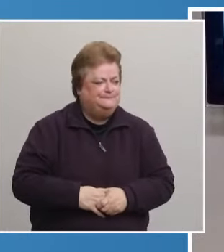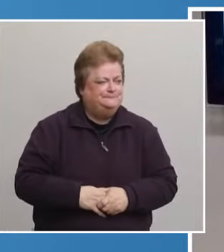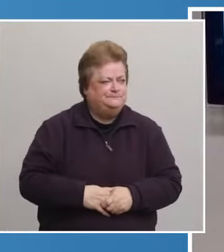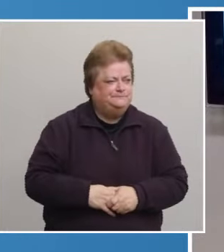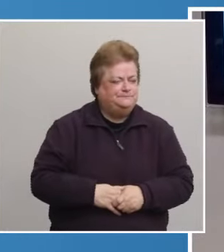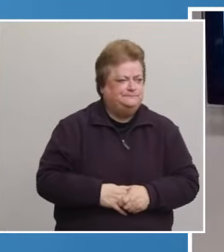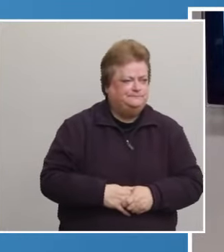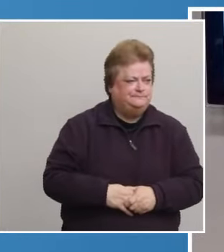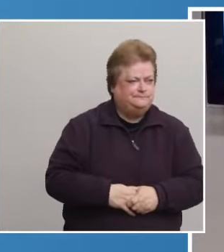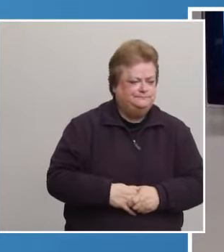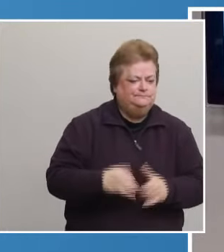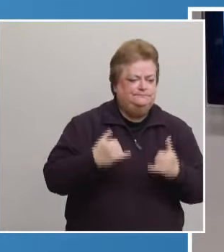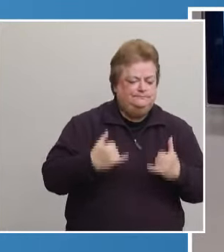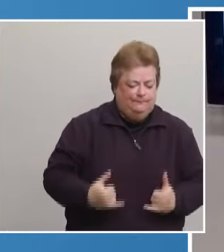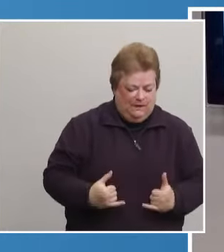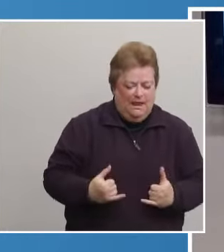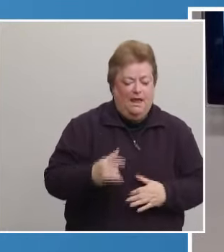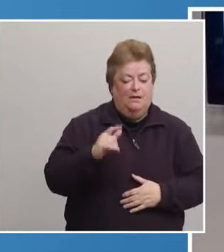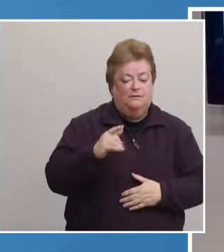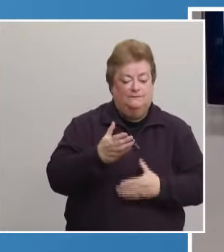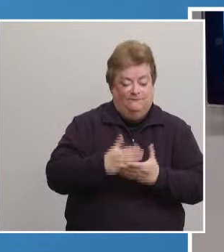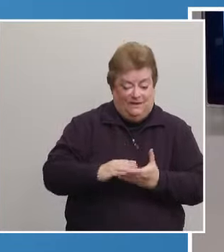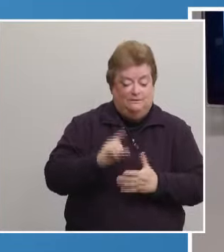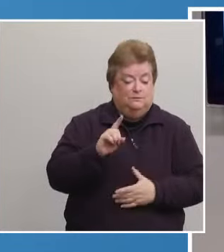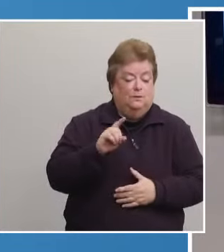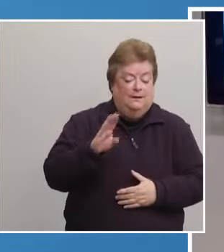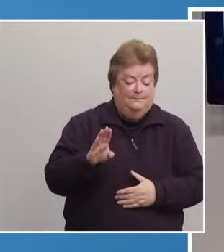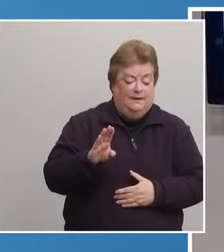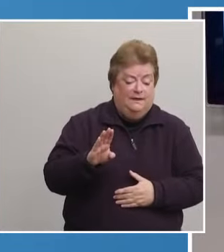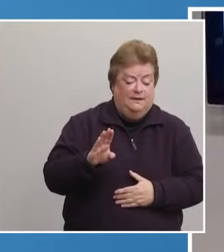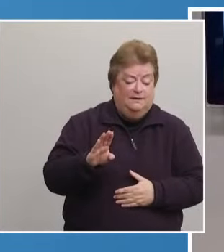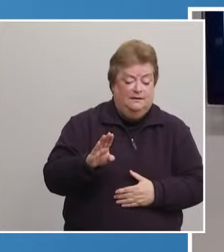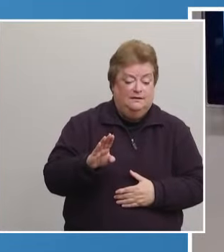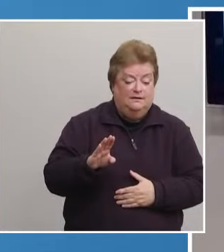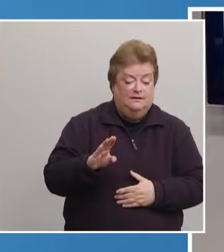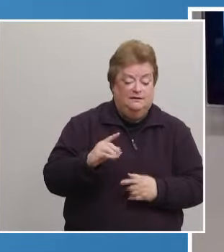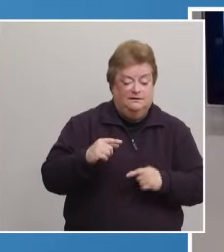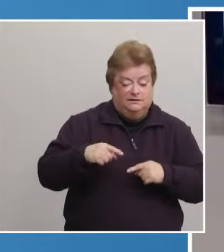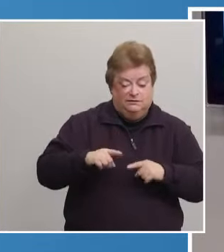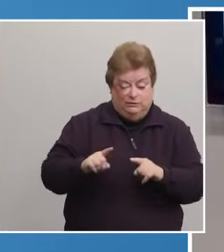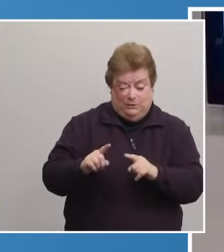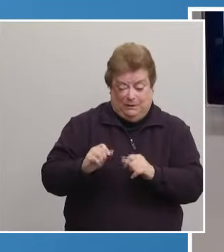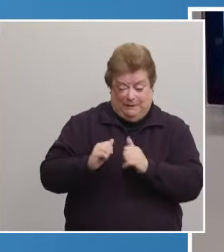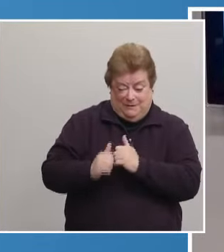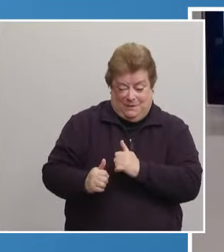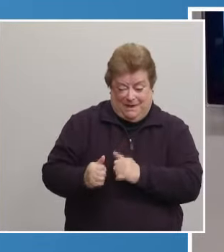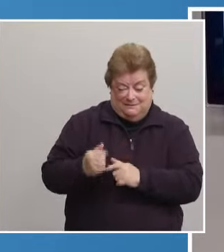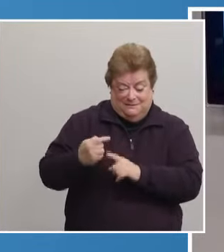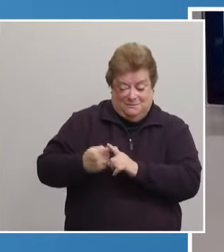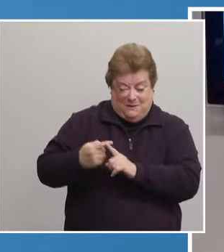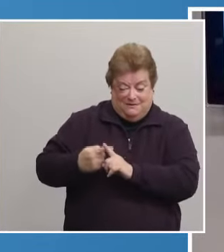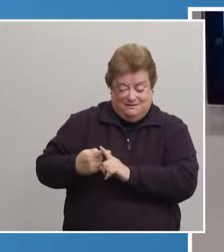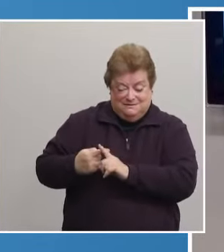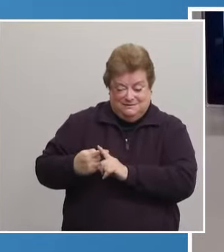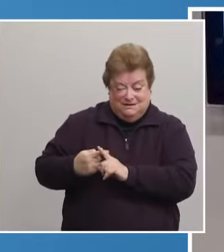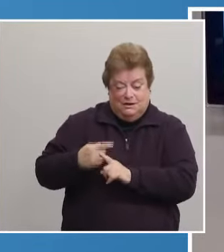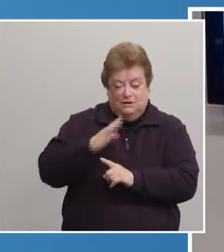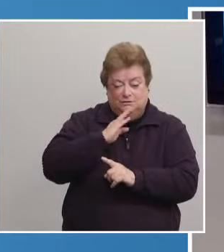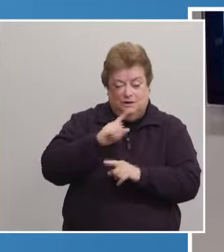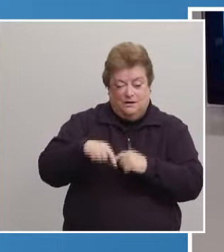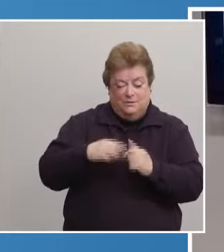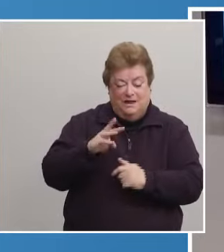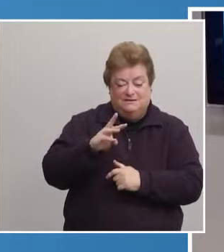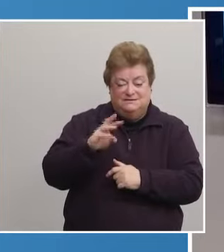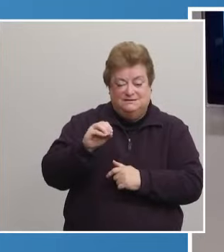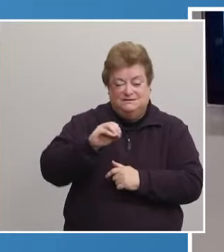Obviously, now we're in phase 1B. And in the recent months, you talked about 60% of the local